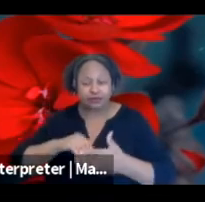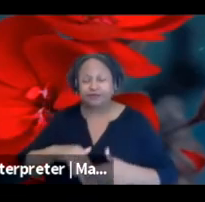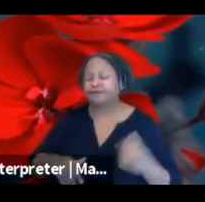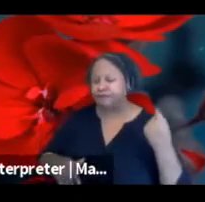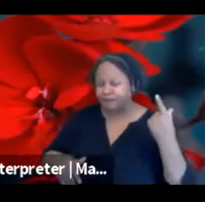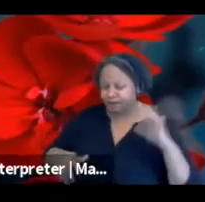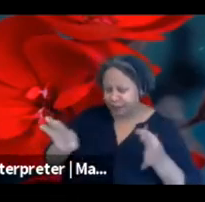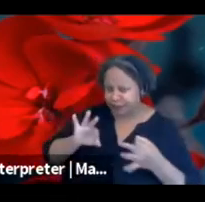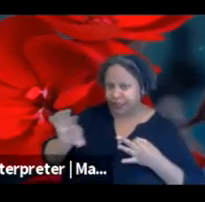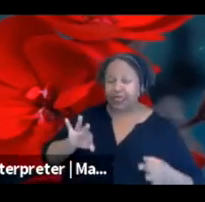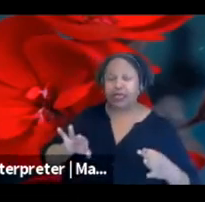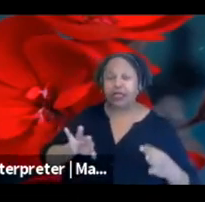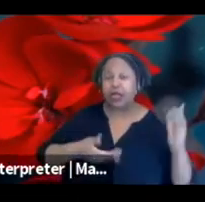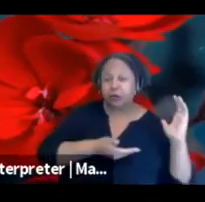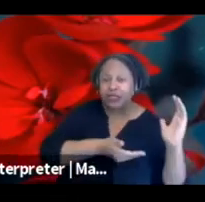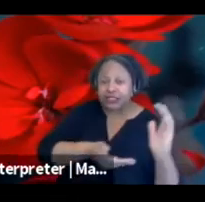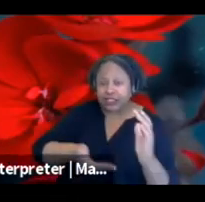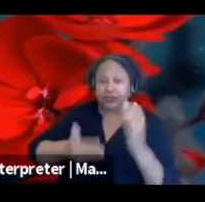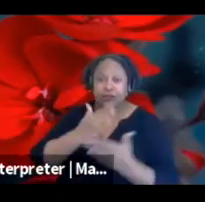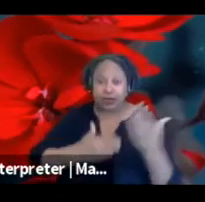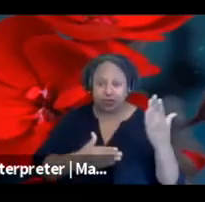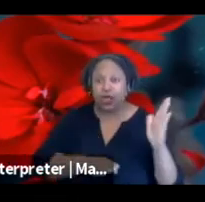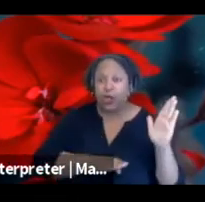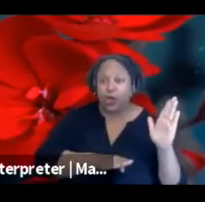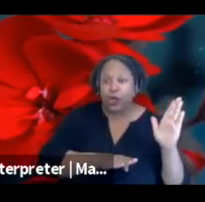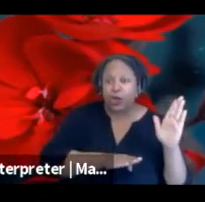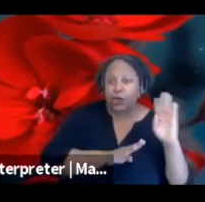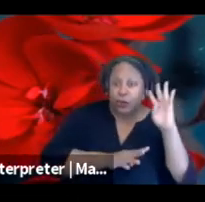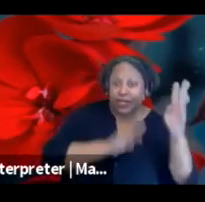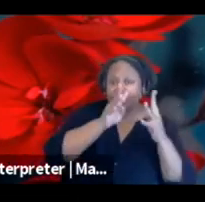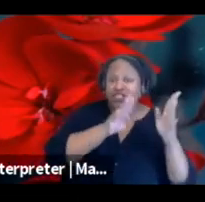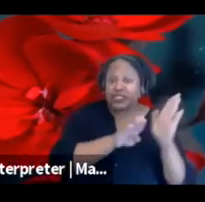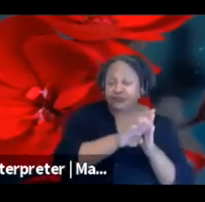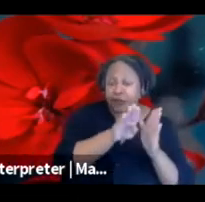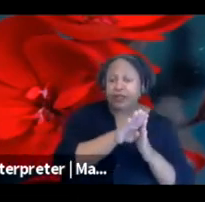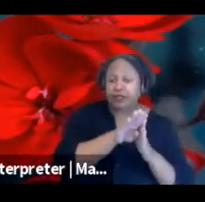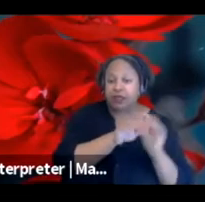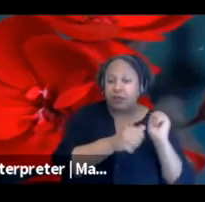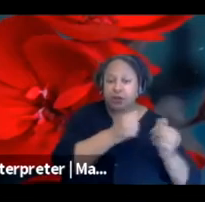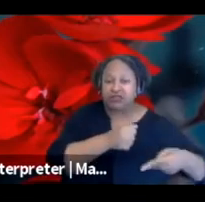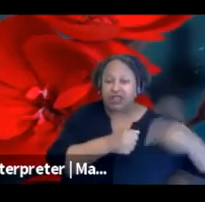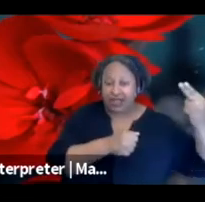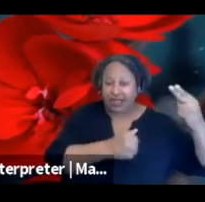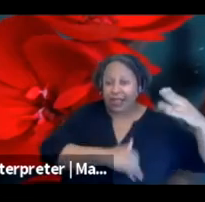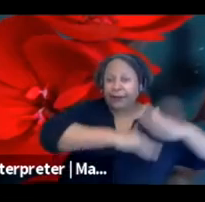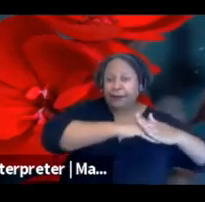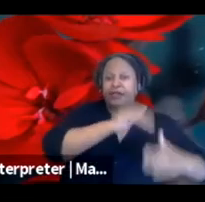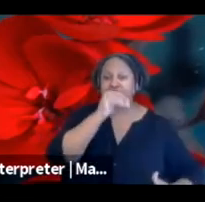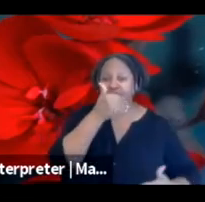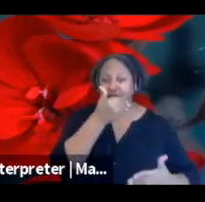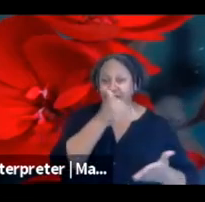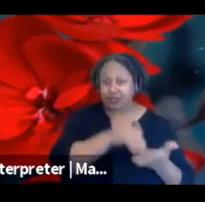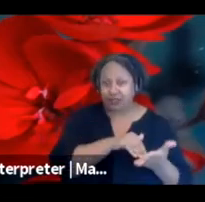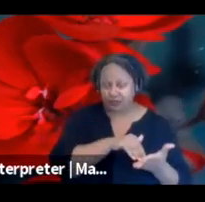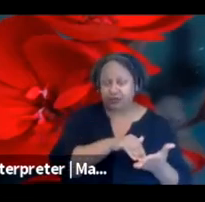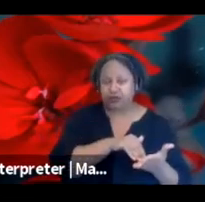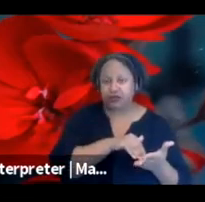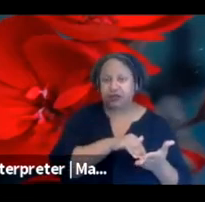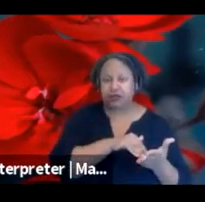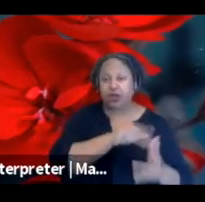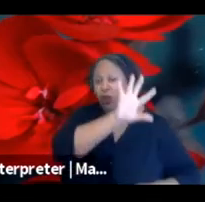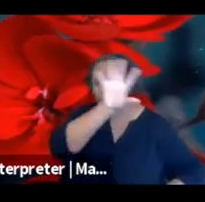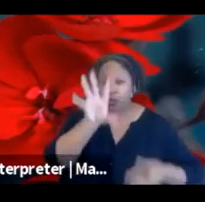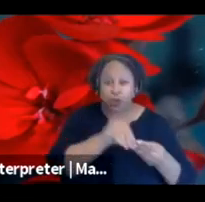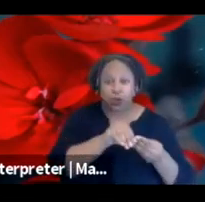component. Yes, that's true. Creation and development, the highest is 15,000 and the highest total for